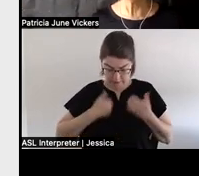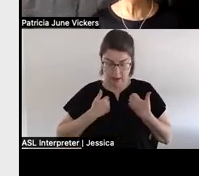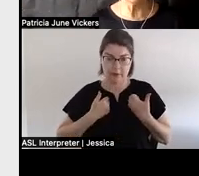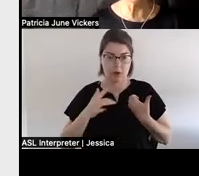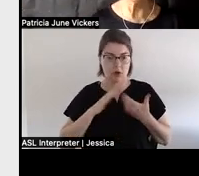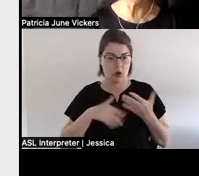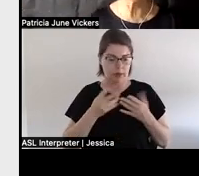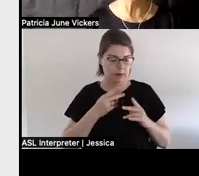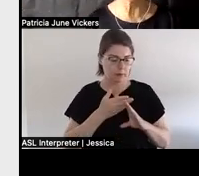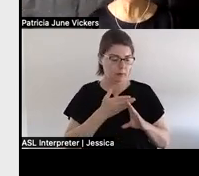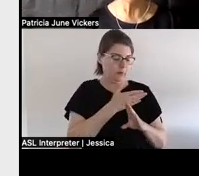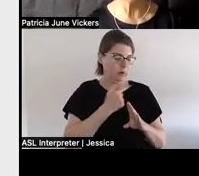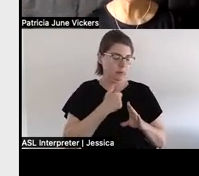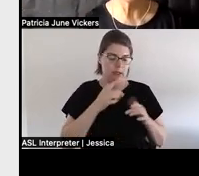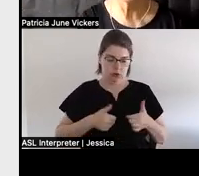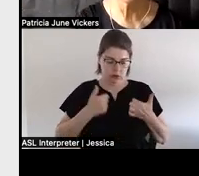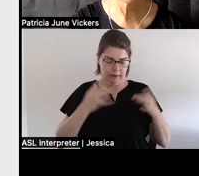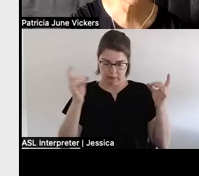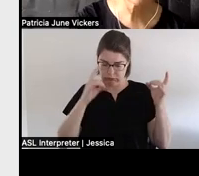me to survive the atrocities